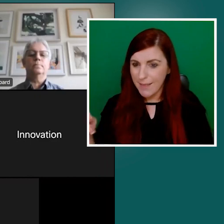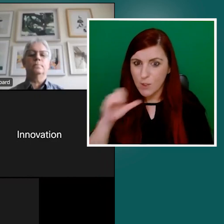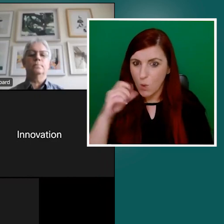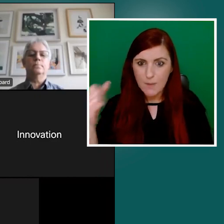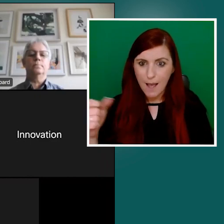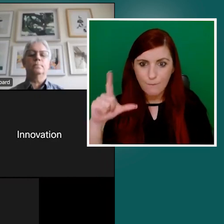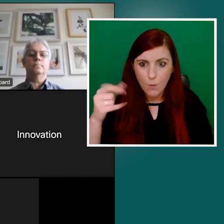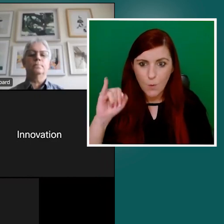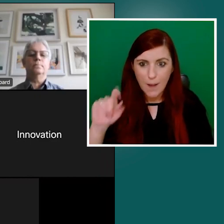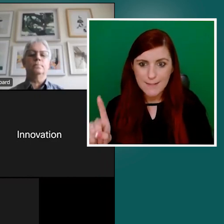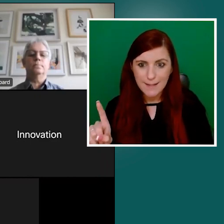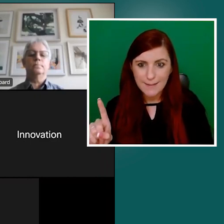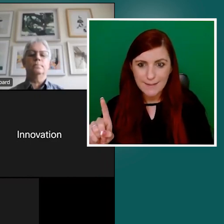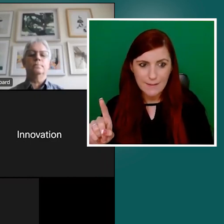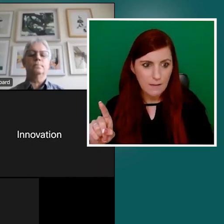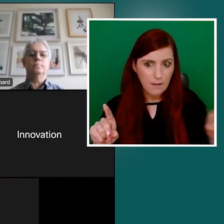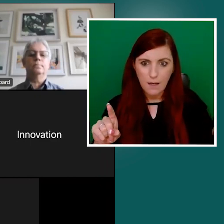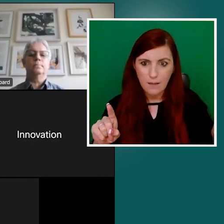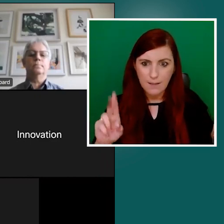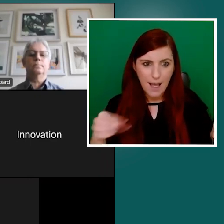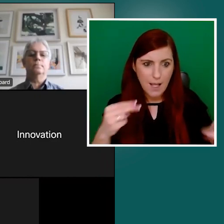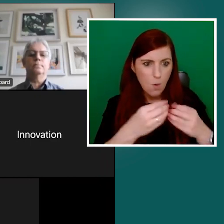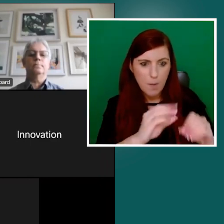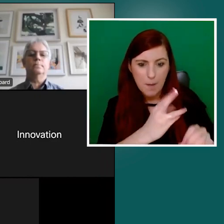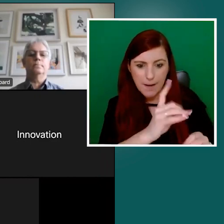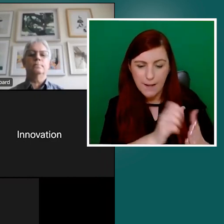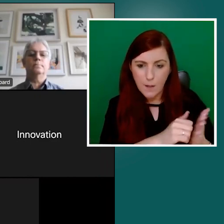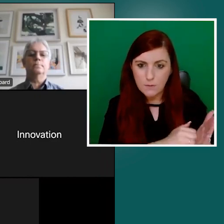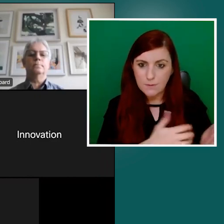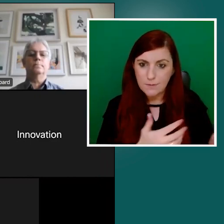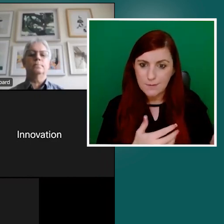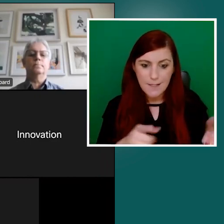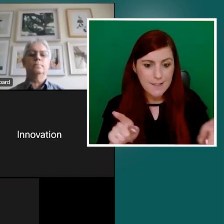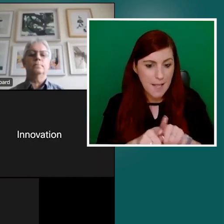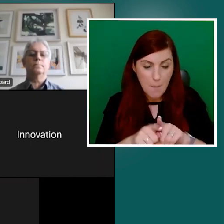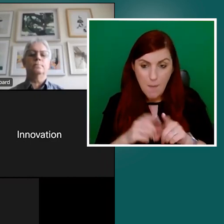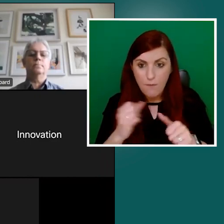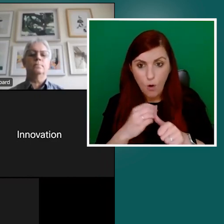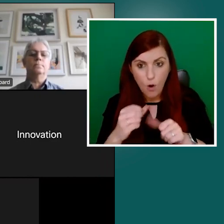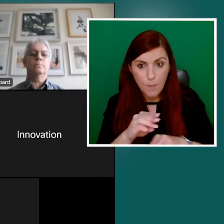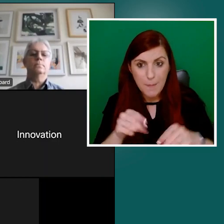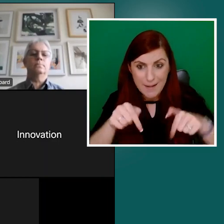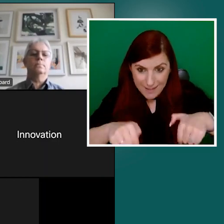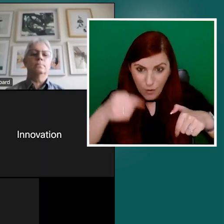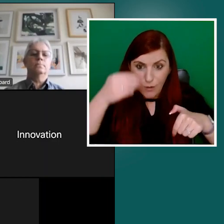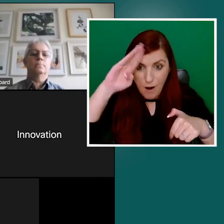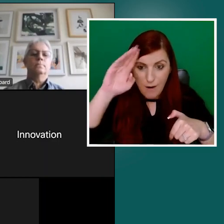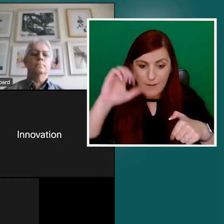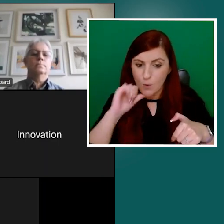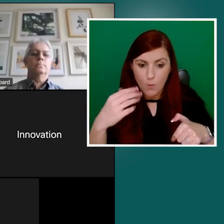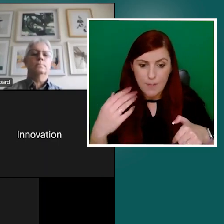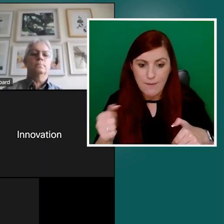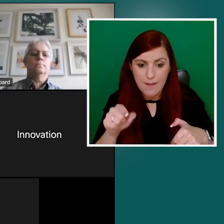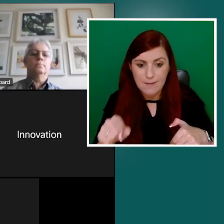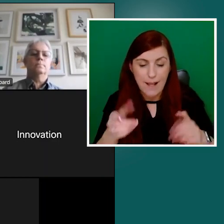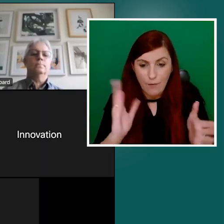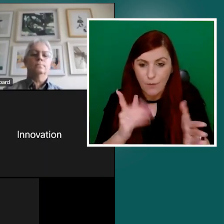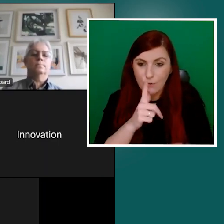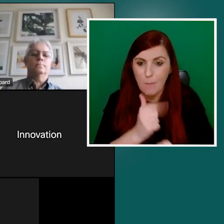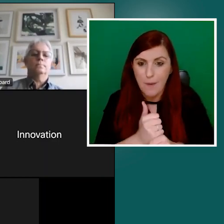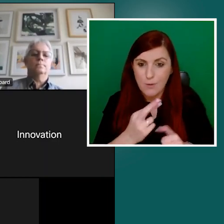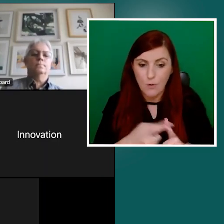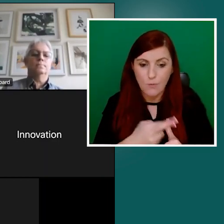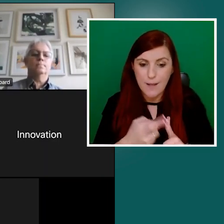individuals in Ireland that do not have ID, and we went through that whole kind of challenge